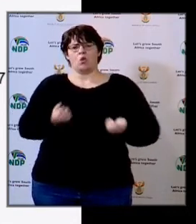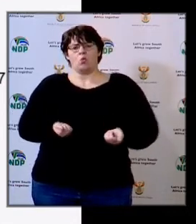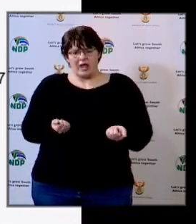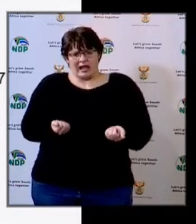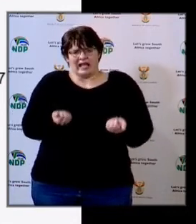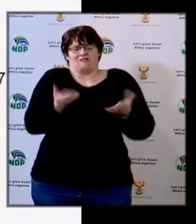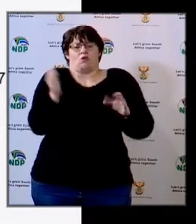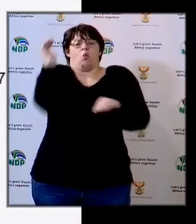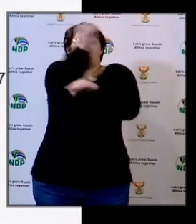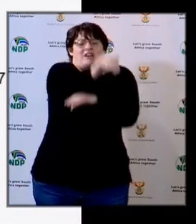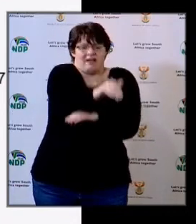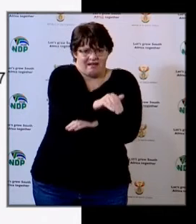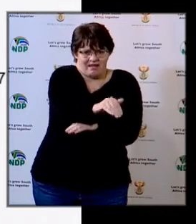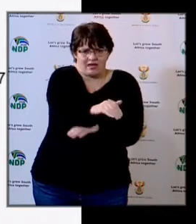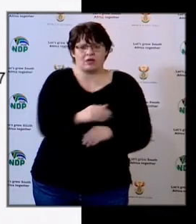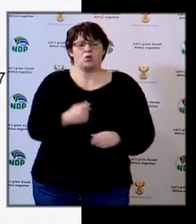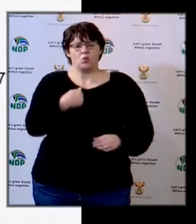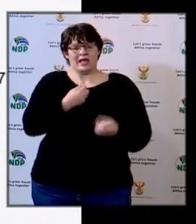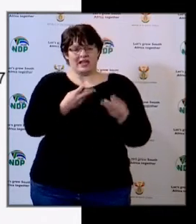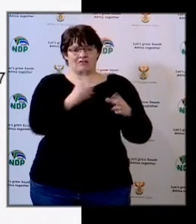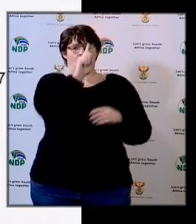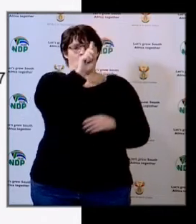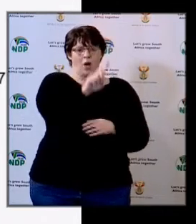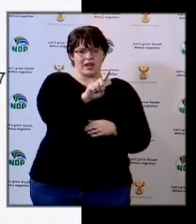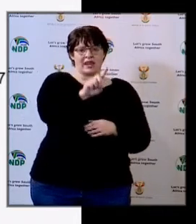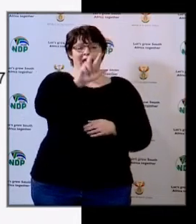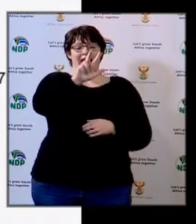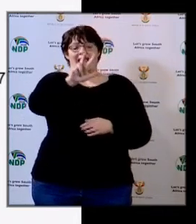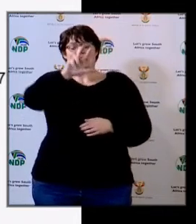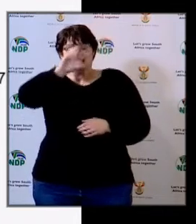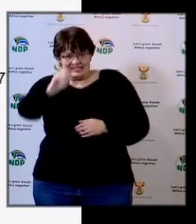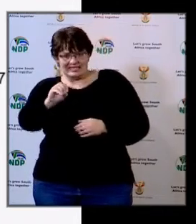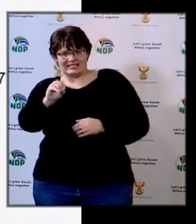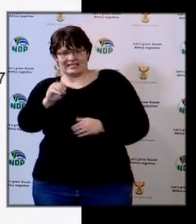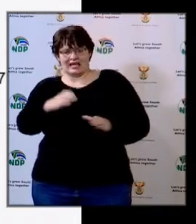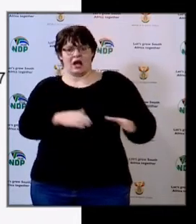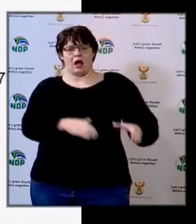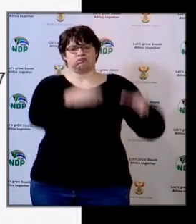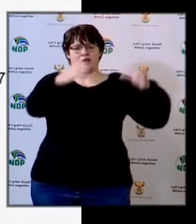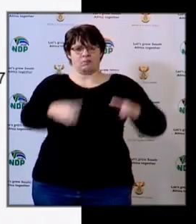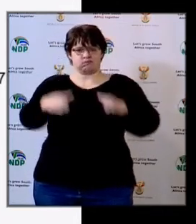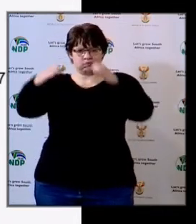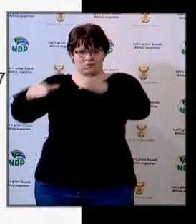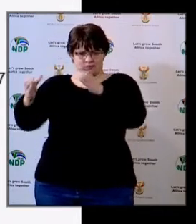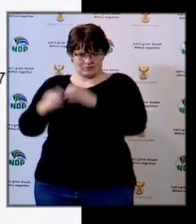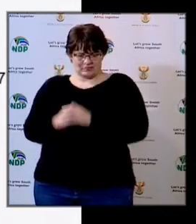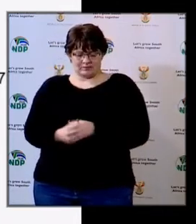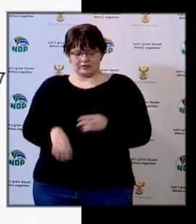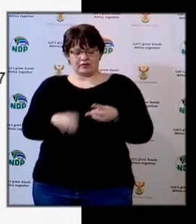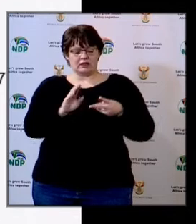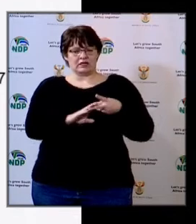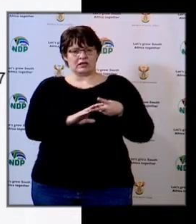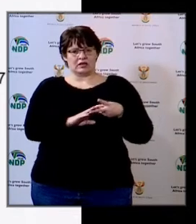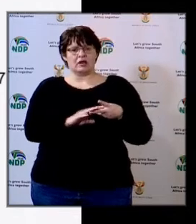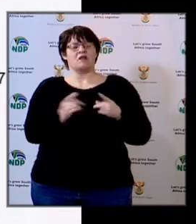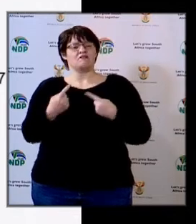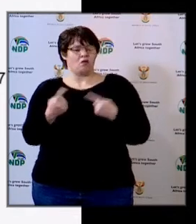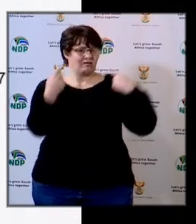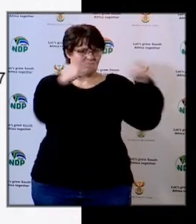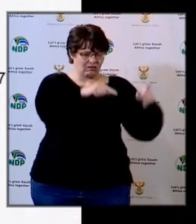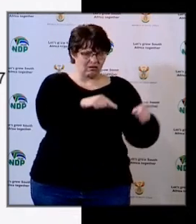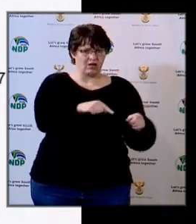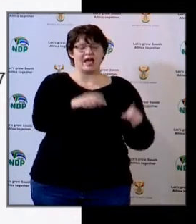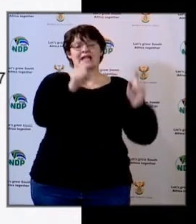oversupplied and we supplied 180 tanks, again to cater for